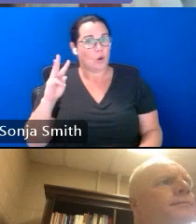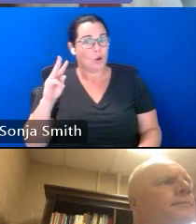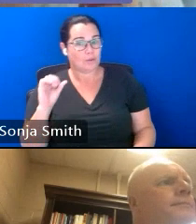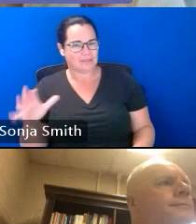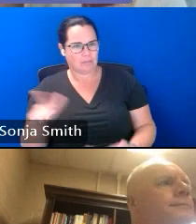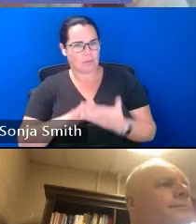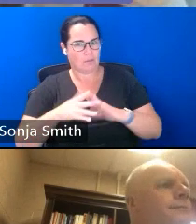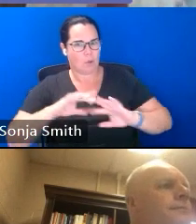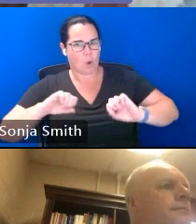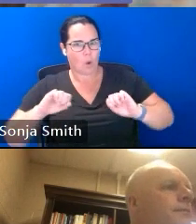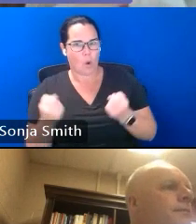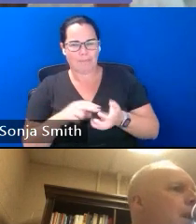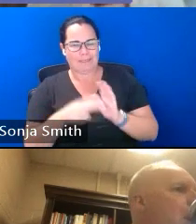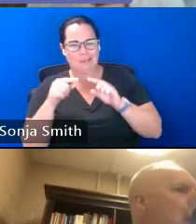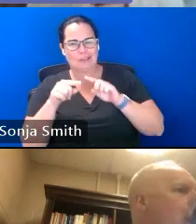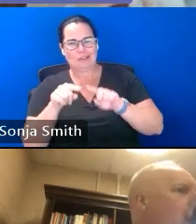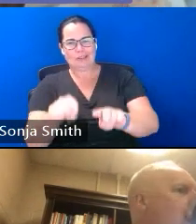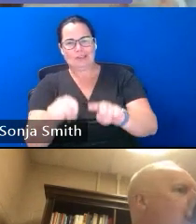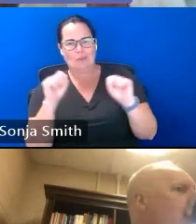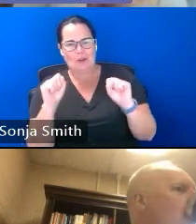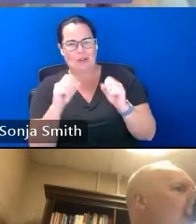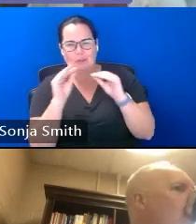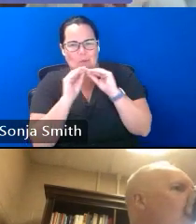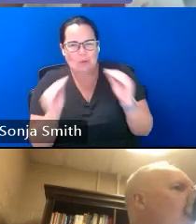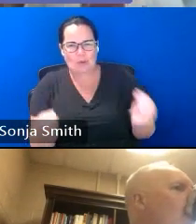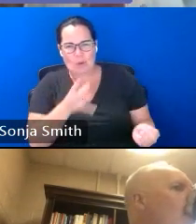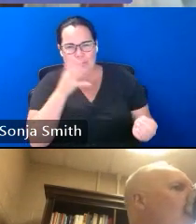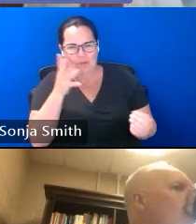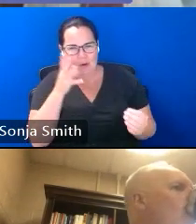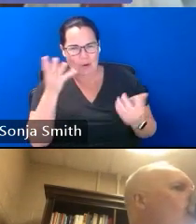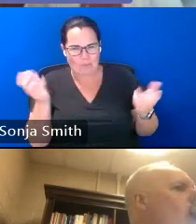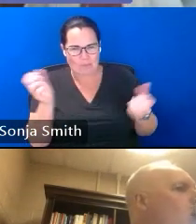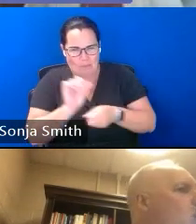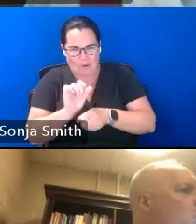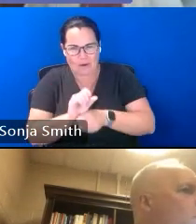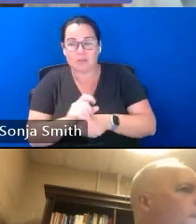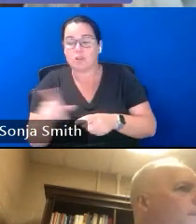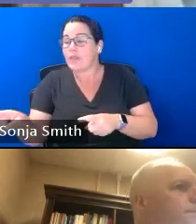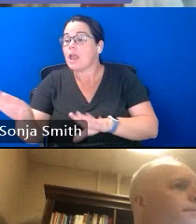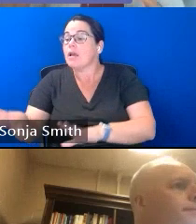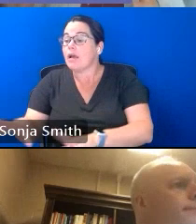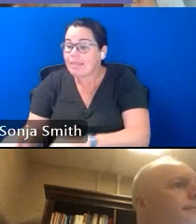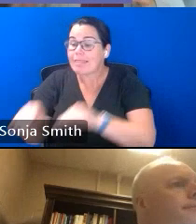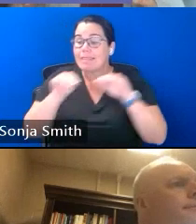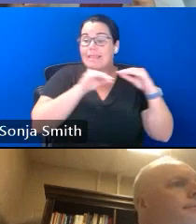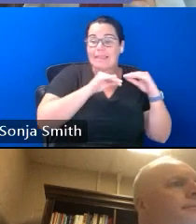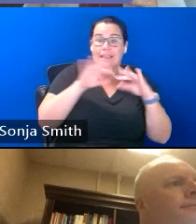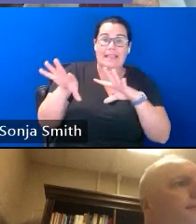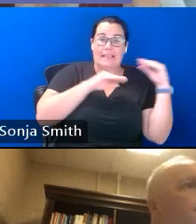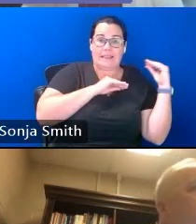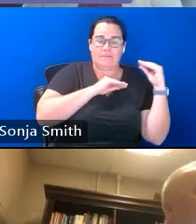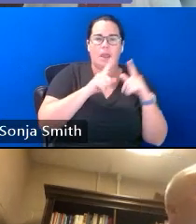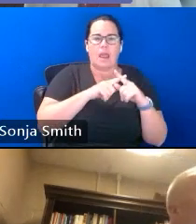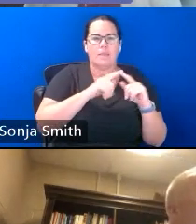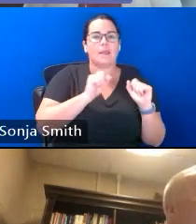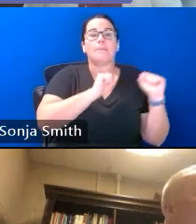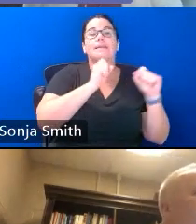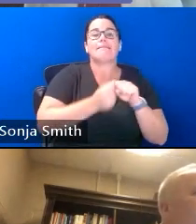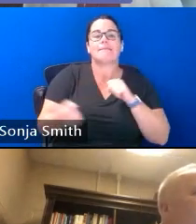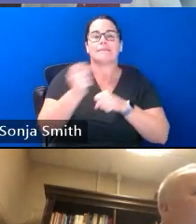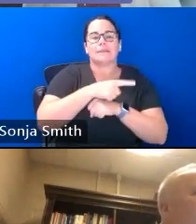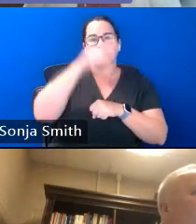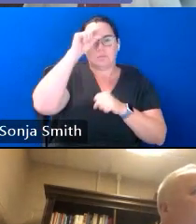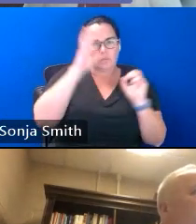crops in the winter and so then they leave and they go somewhere else and they come back the following summer so that's kind of the difference i know